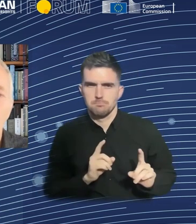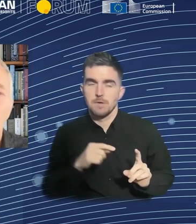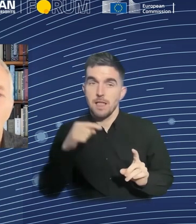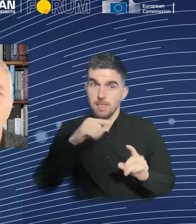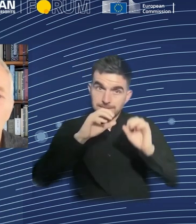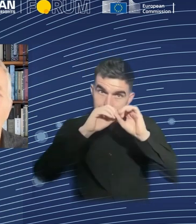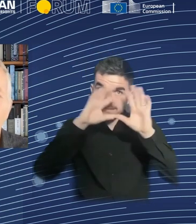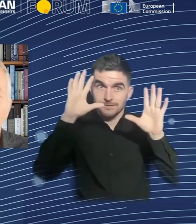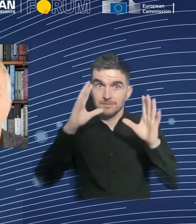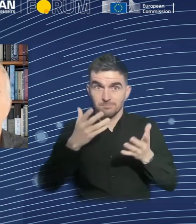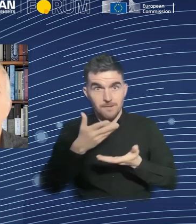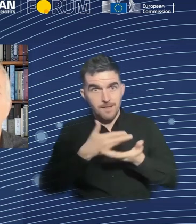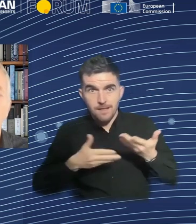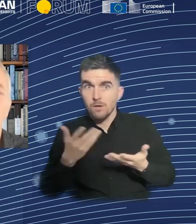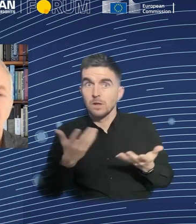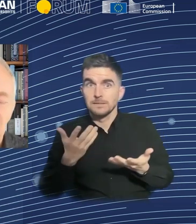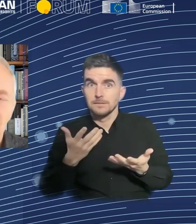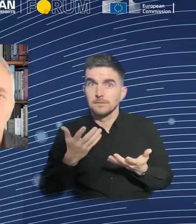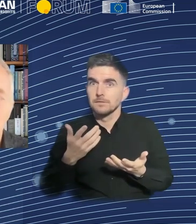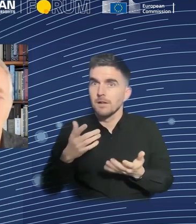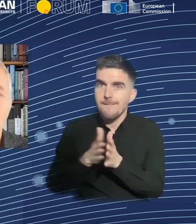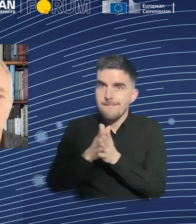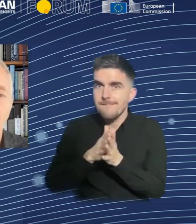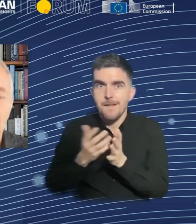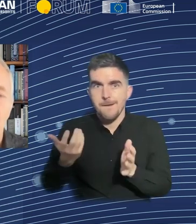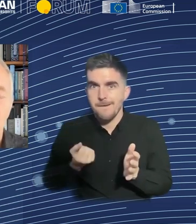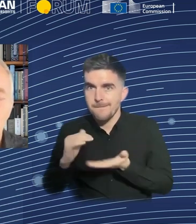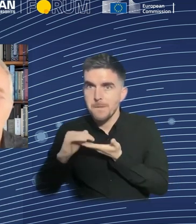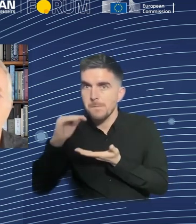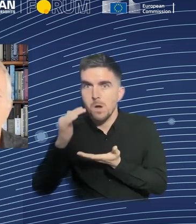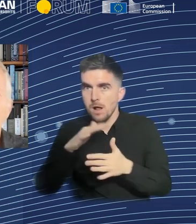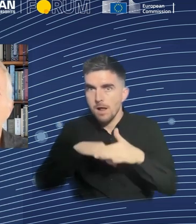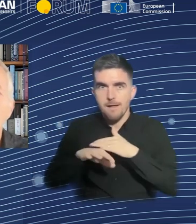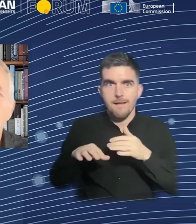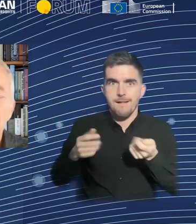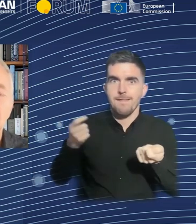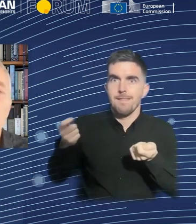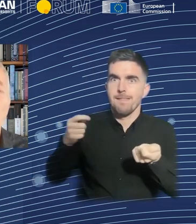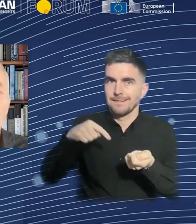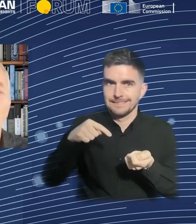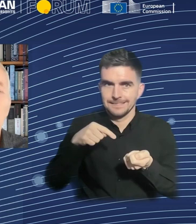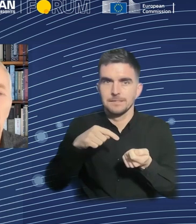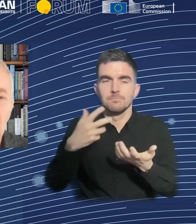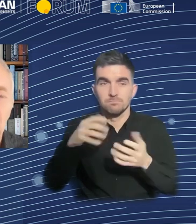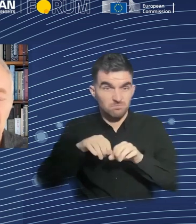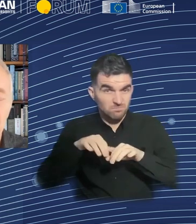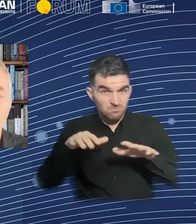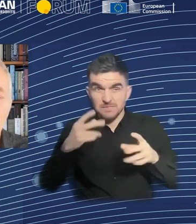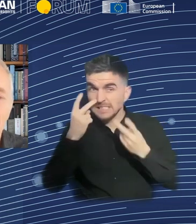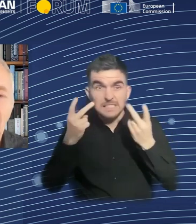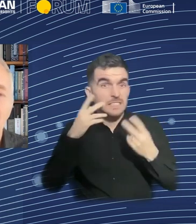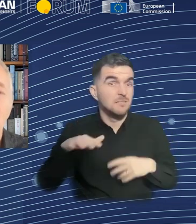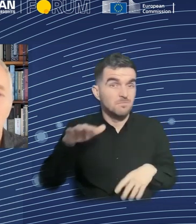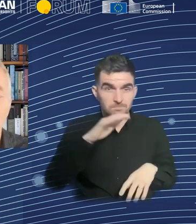rethink our entire market system, I think, in the face of this challenge, because we have already built a system